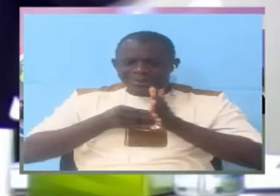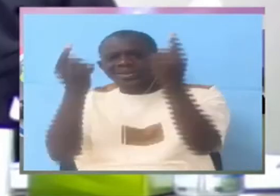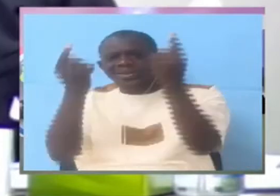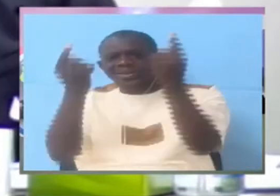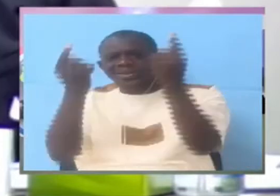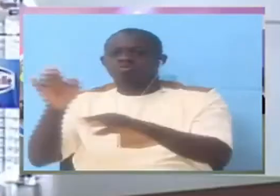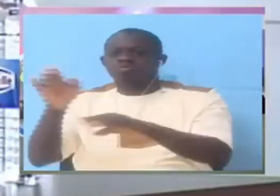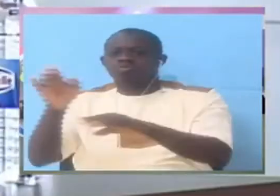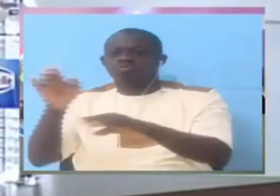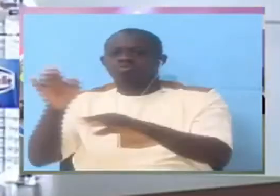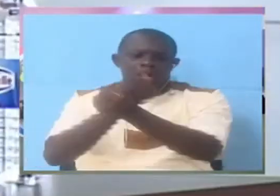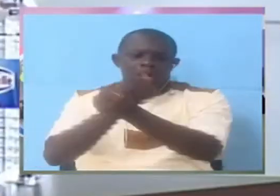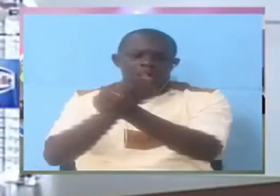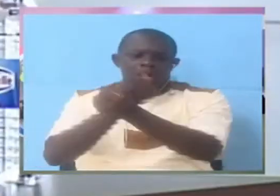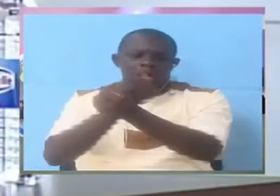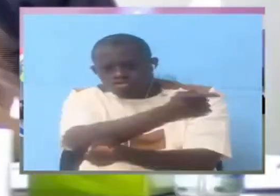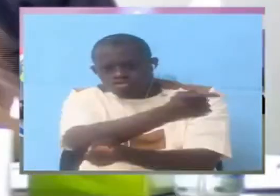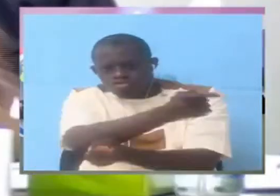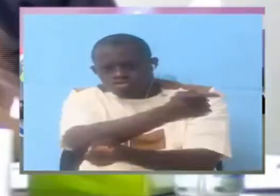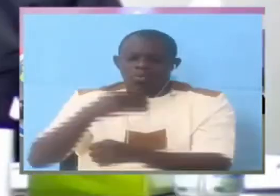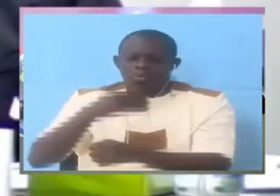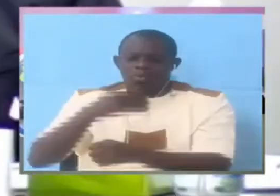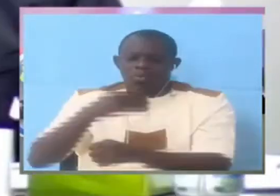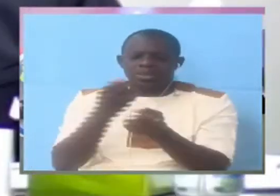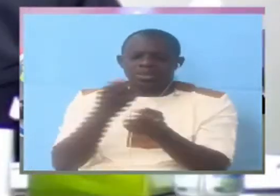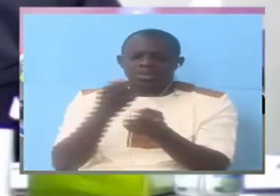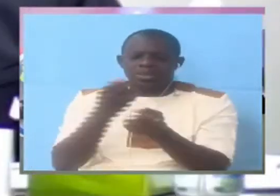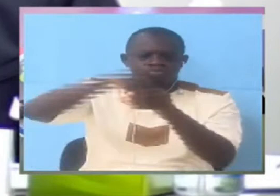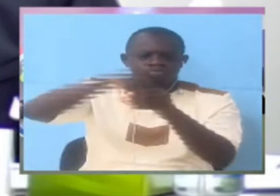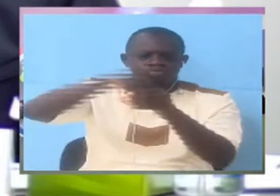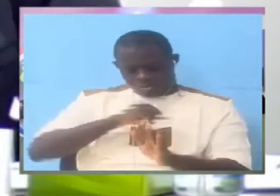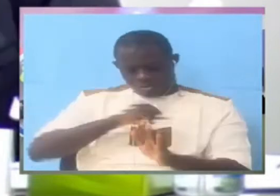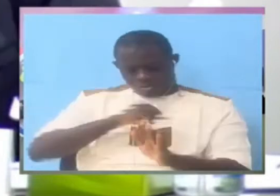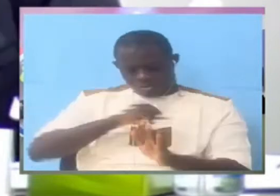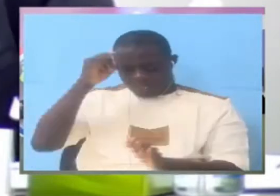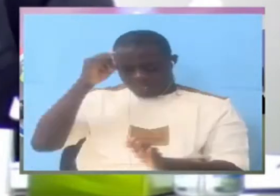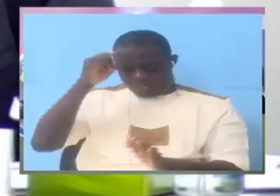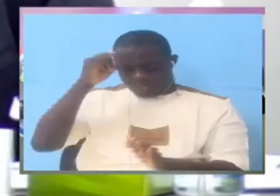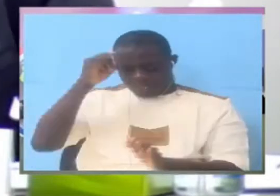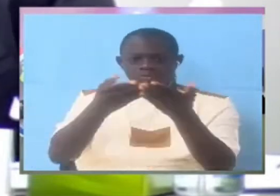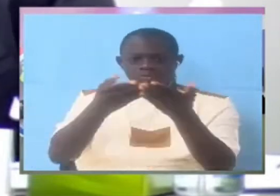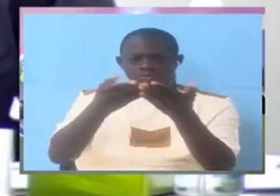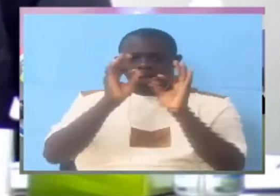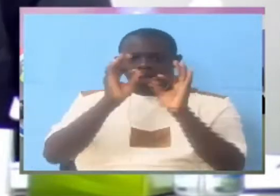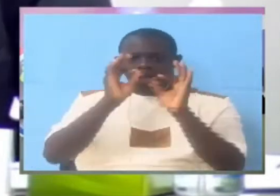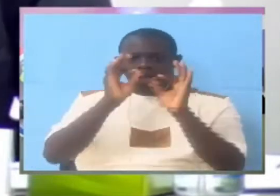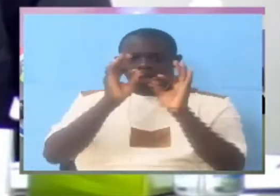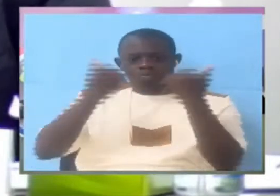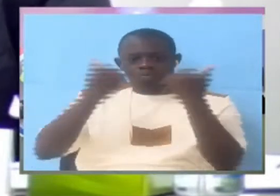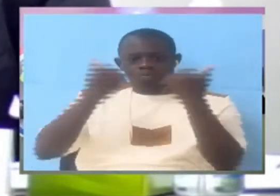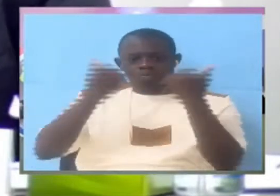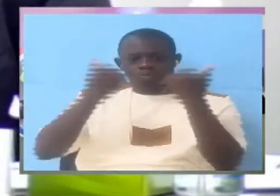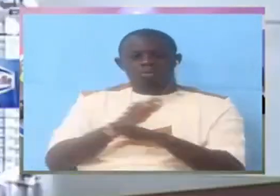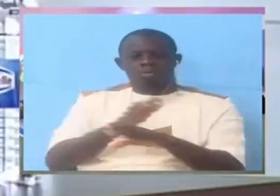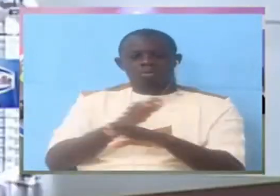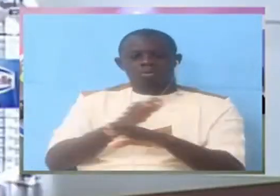minister and in your political and your so you cannot tell us that you never went to the ground that's funny yes please allow me to